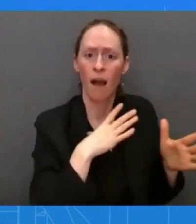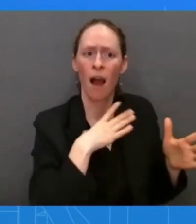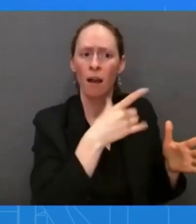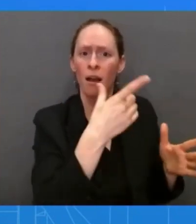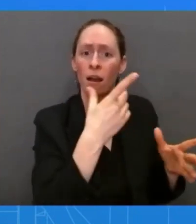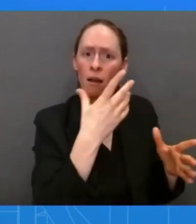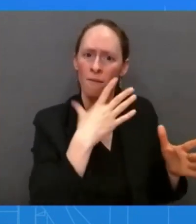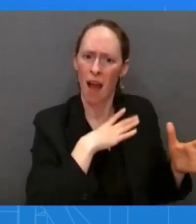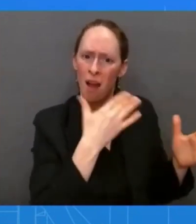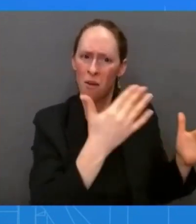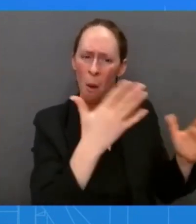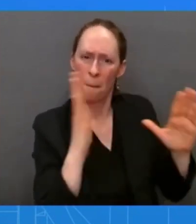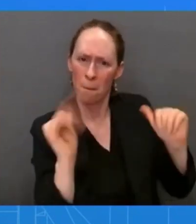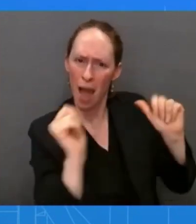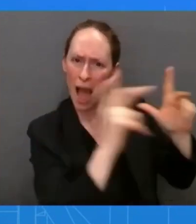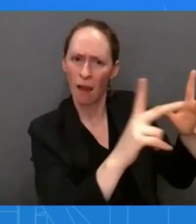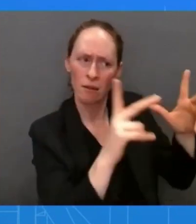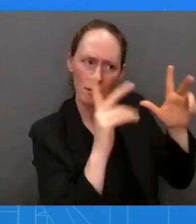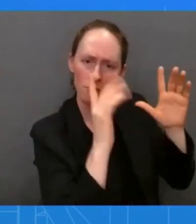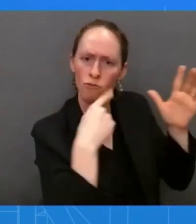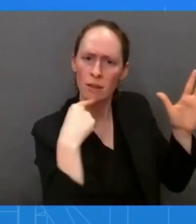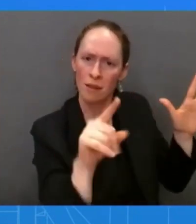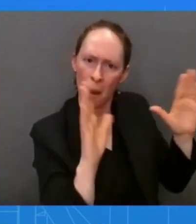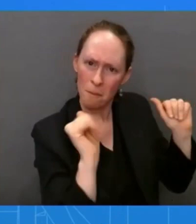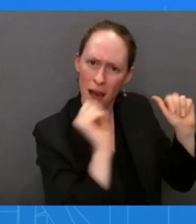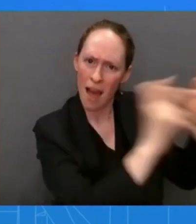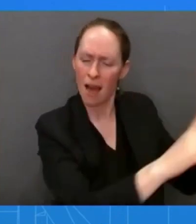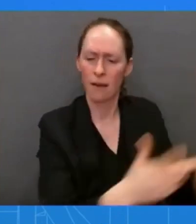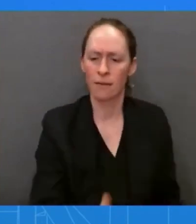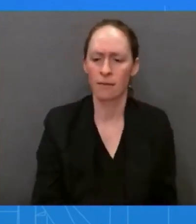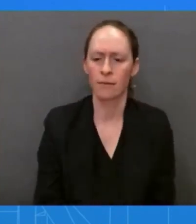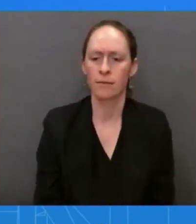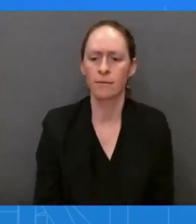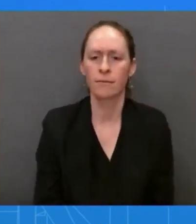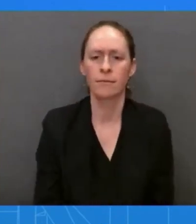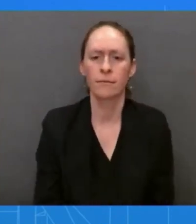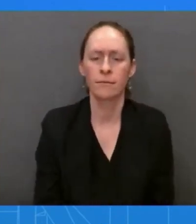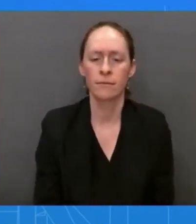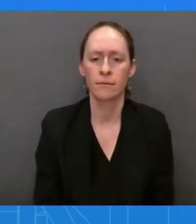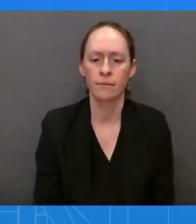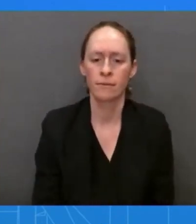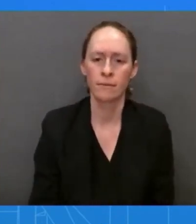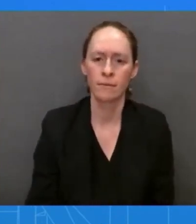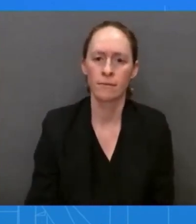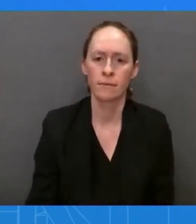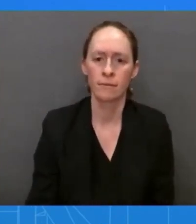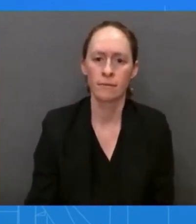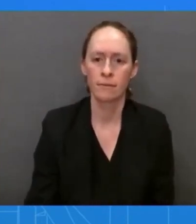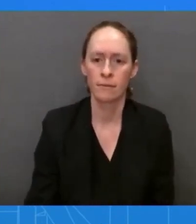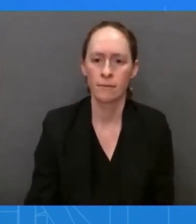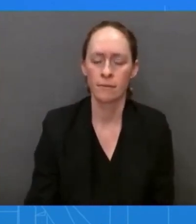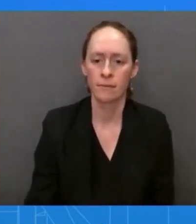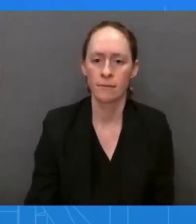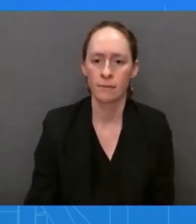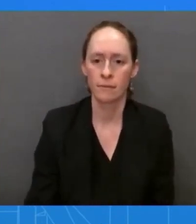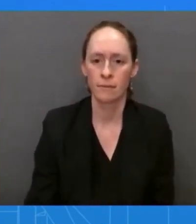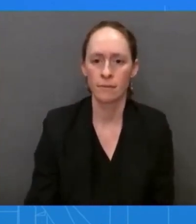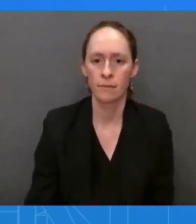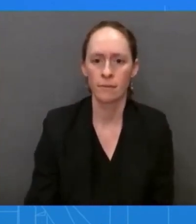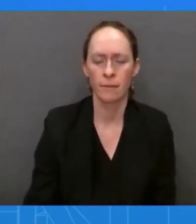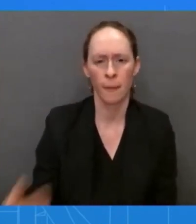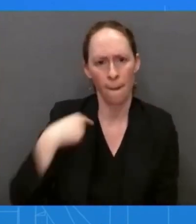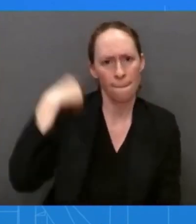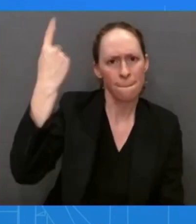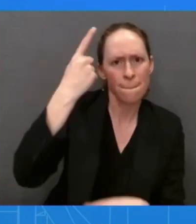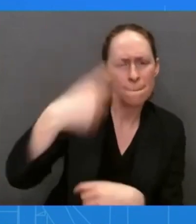And now that the meeting is behind us, is there any change in the U.S. assessment on China's weighing of sending